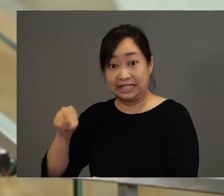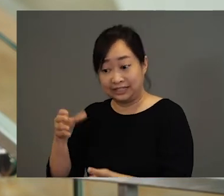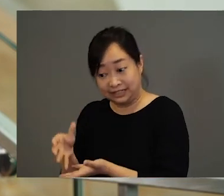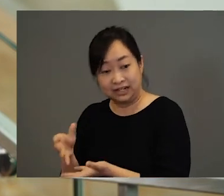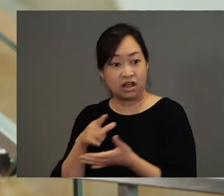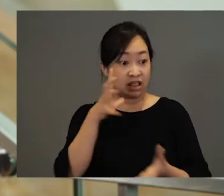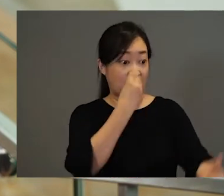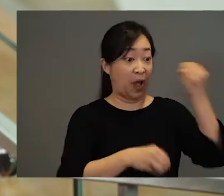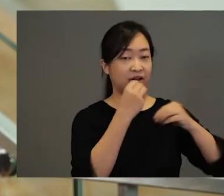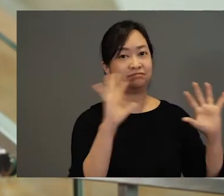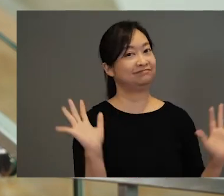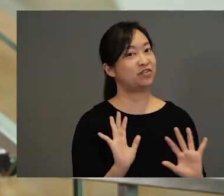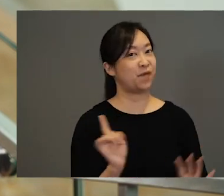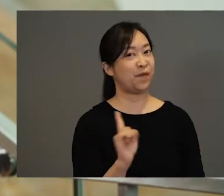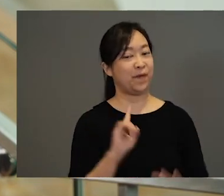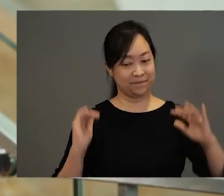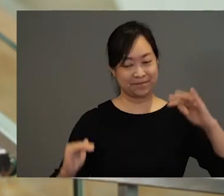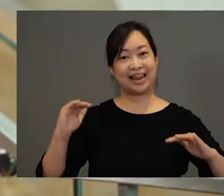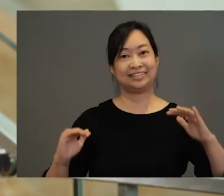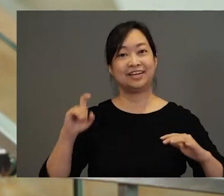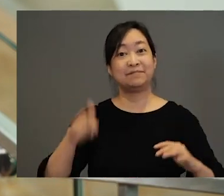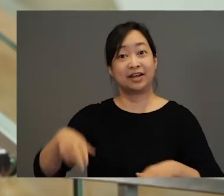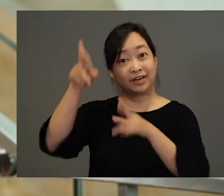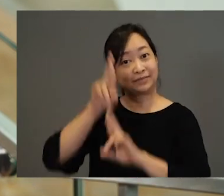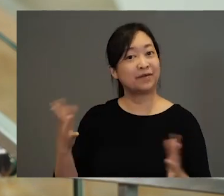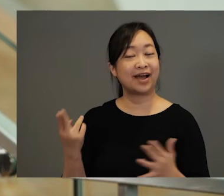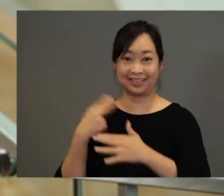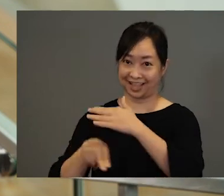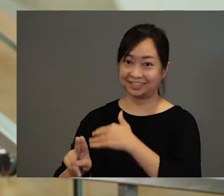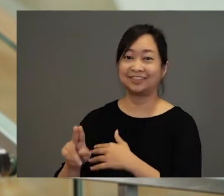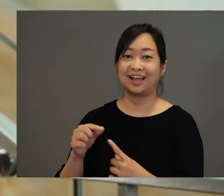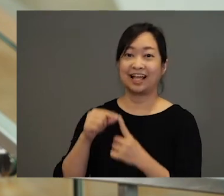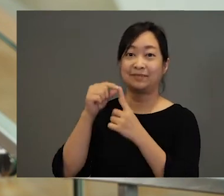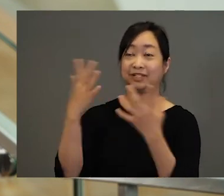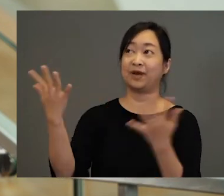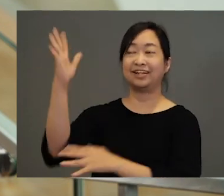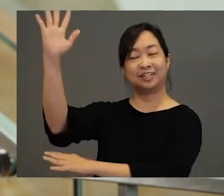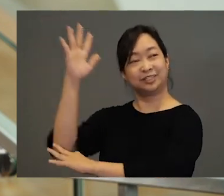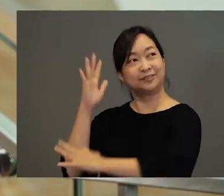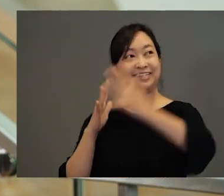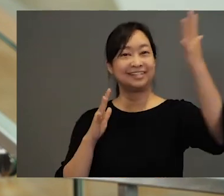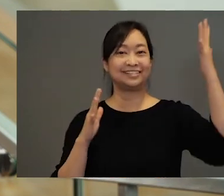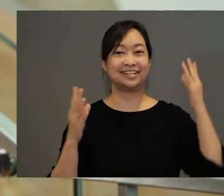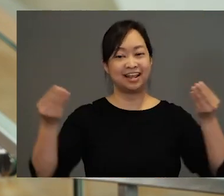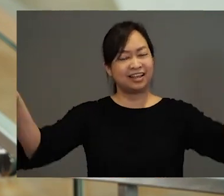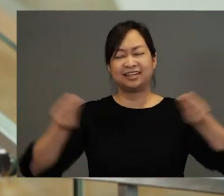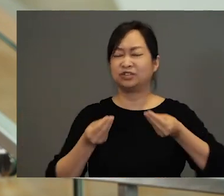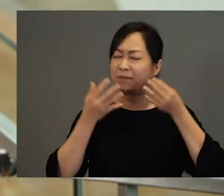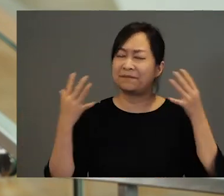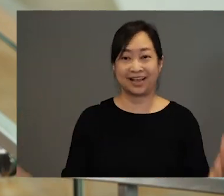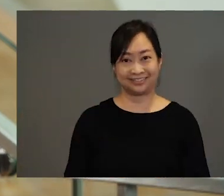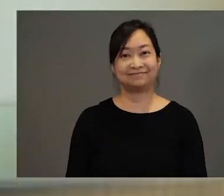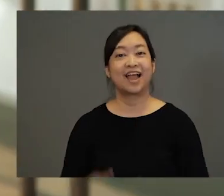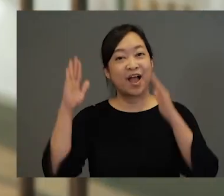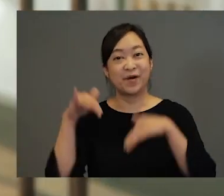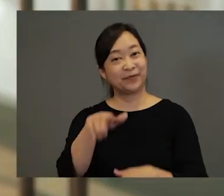than we need. And we must always remember to respect nature, especially the trees that give us so much.